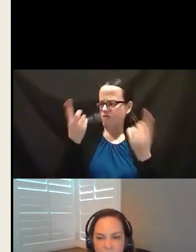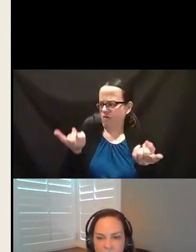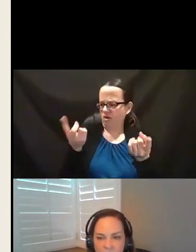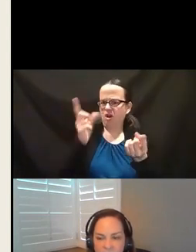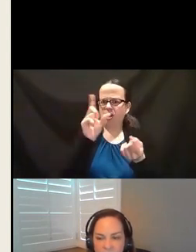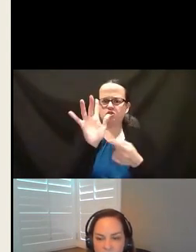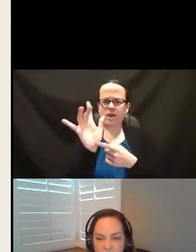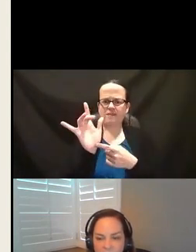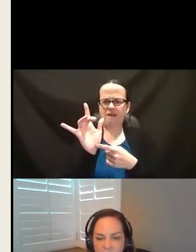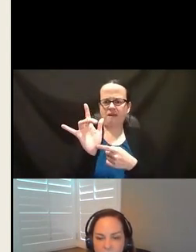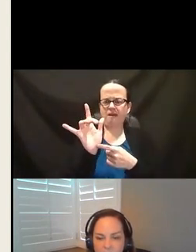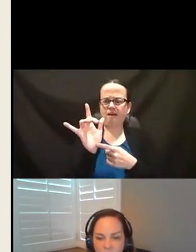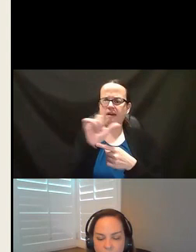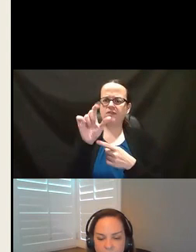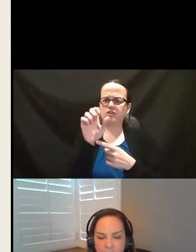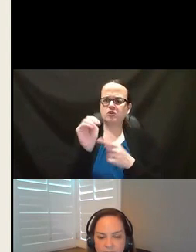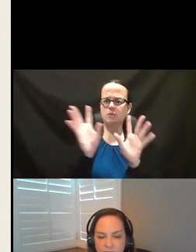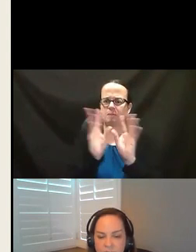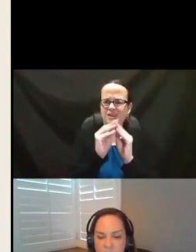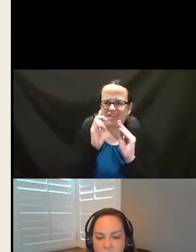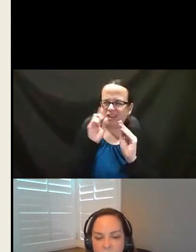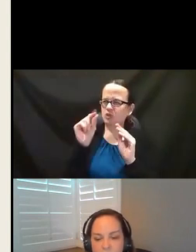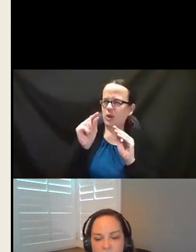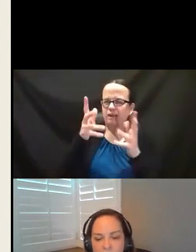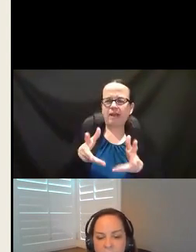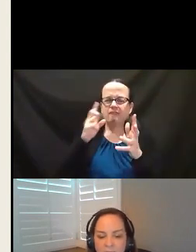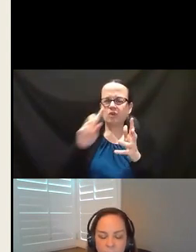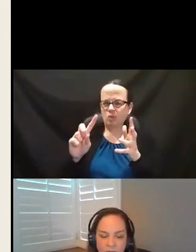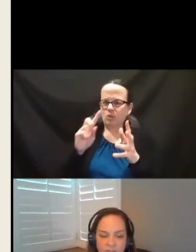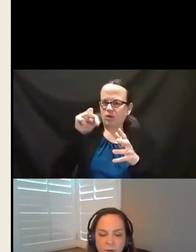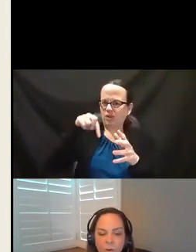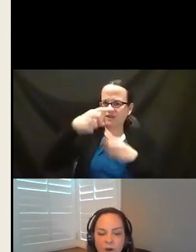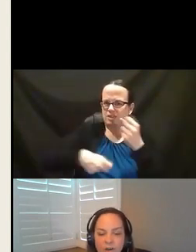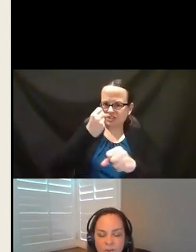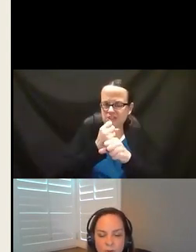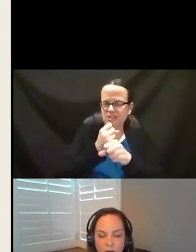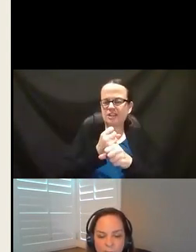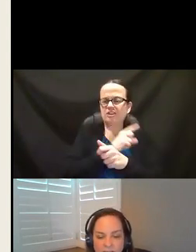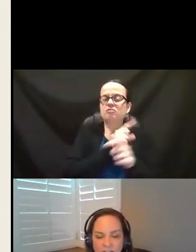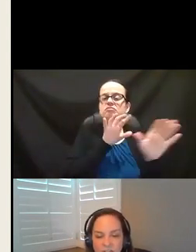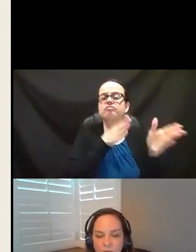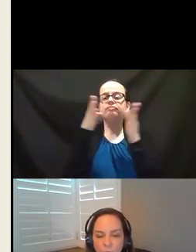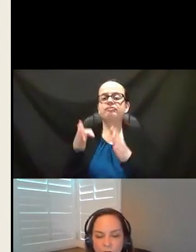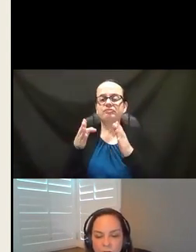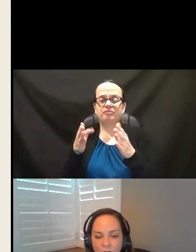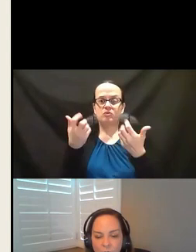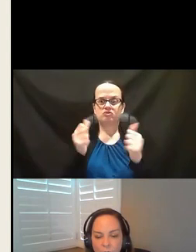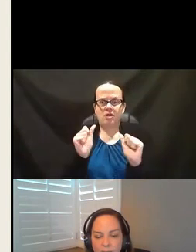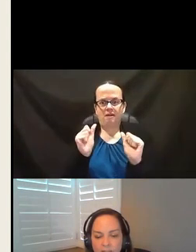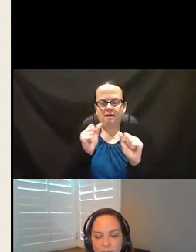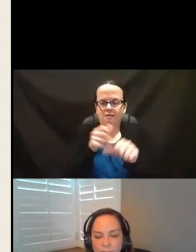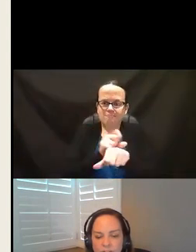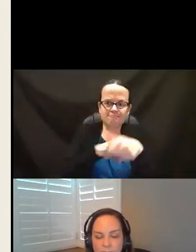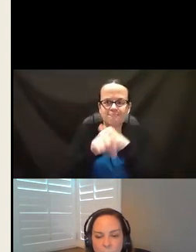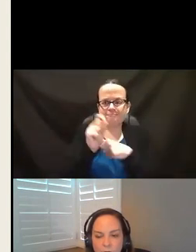25 and I think we have about 20 left for the year. And we also are doing our best to work on our career